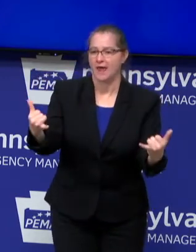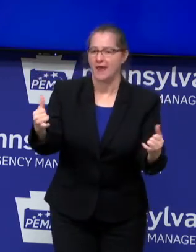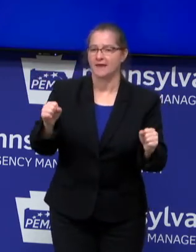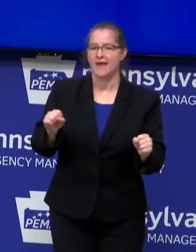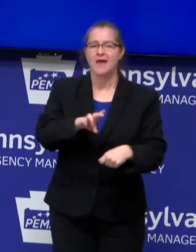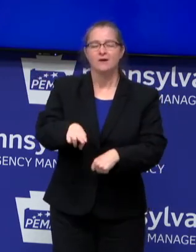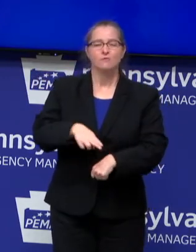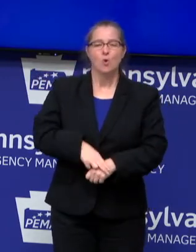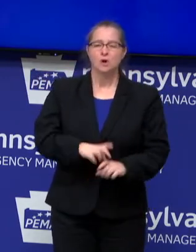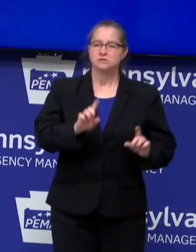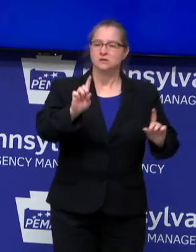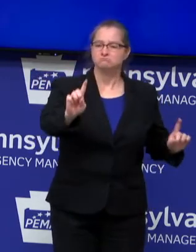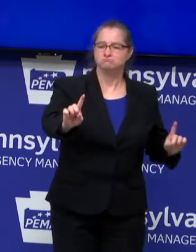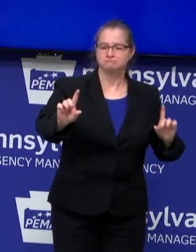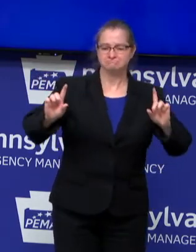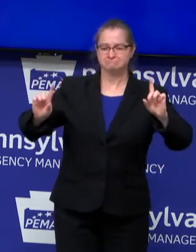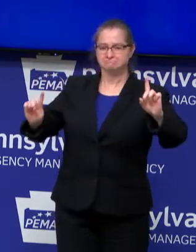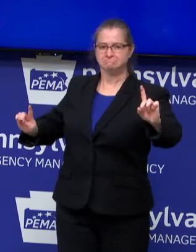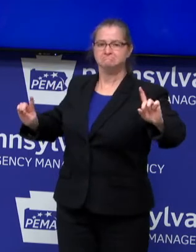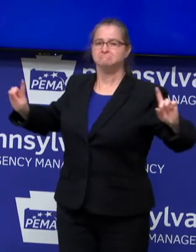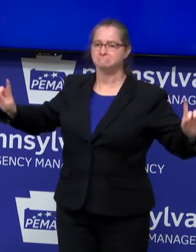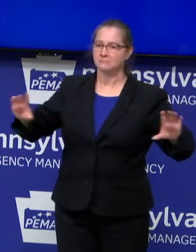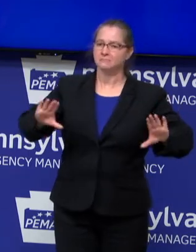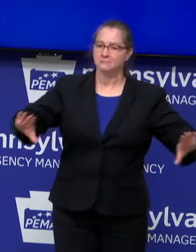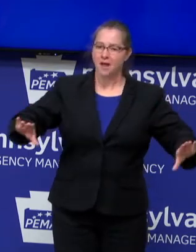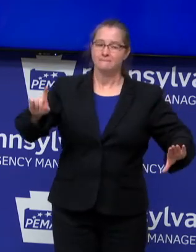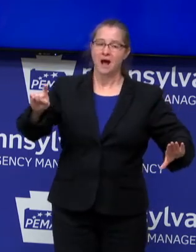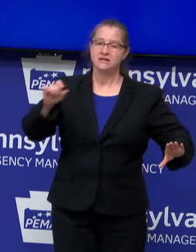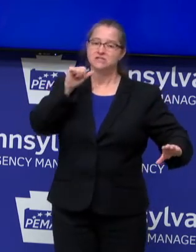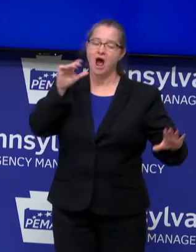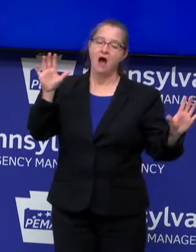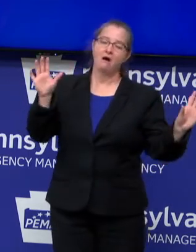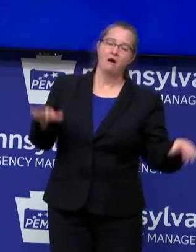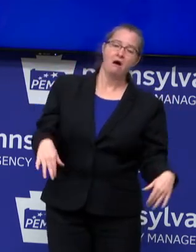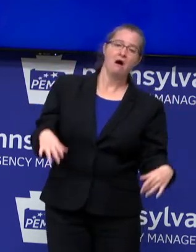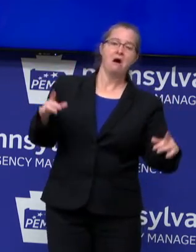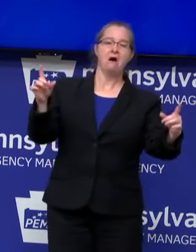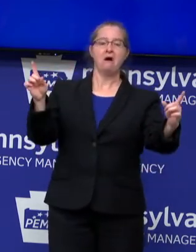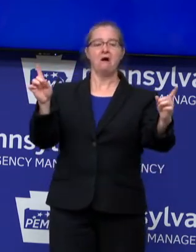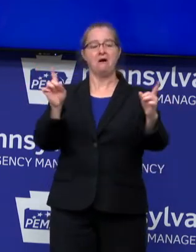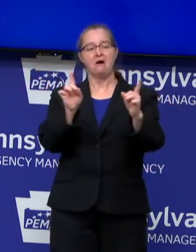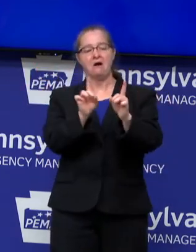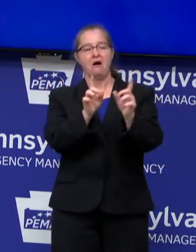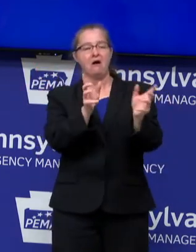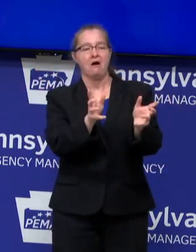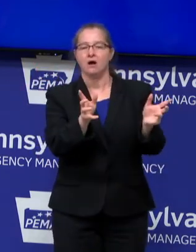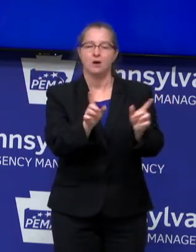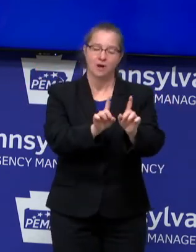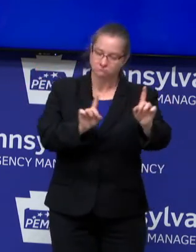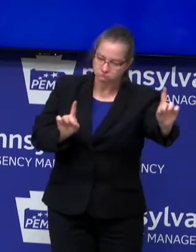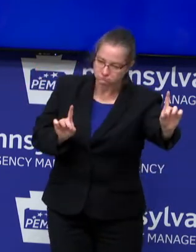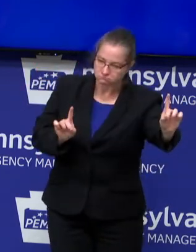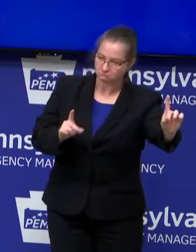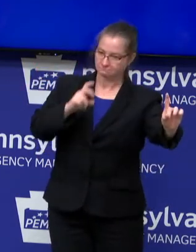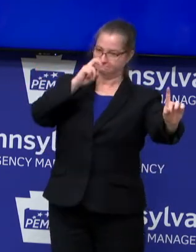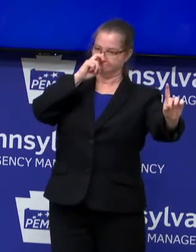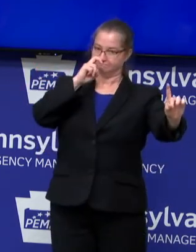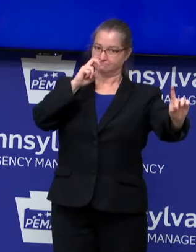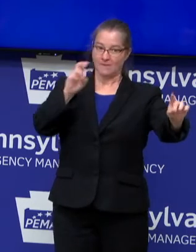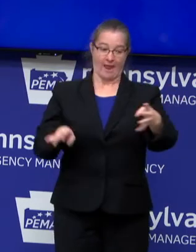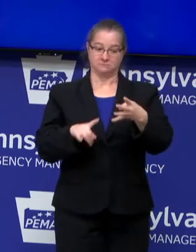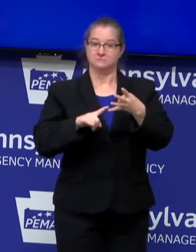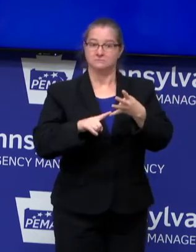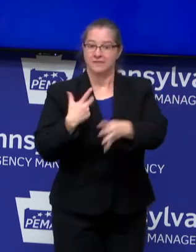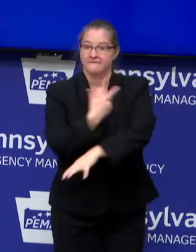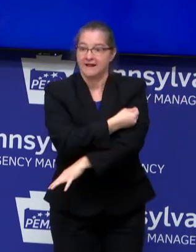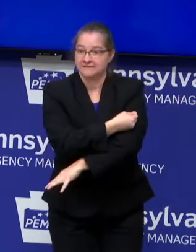social distancing, maintaining that social distancing, not relaxing, but maintaining that diligence associated with it. And out of fourth, that